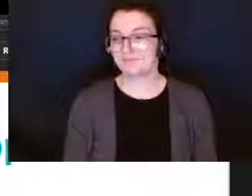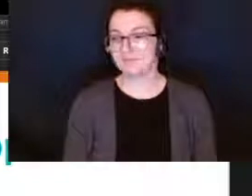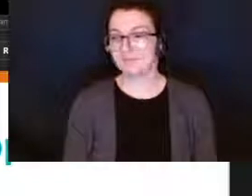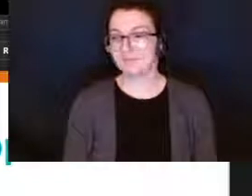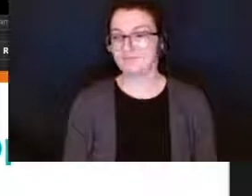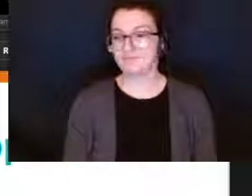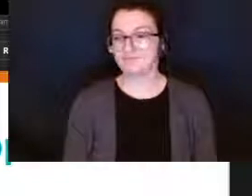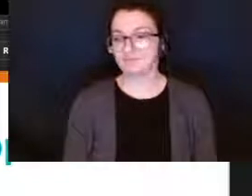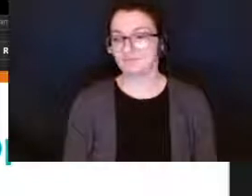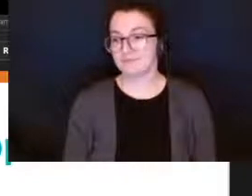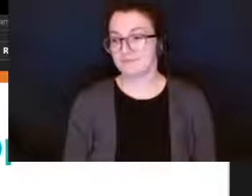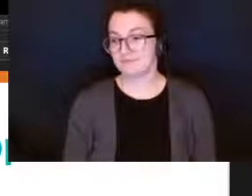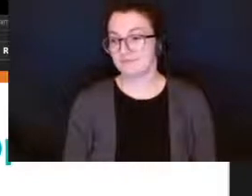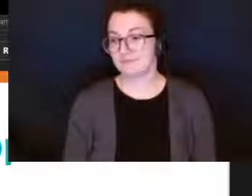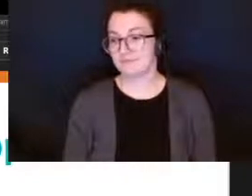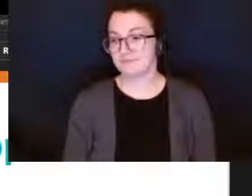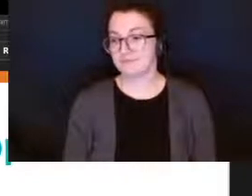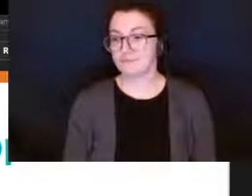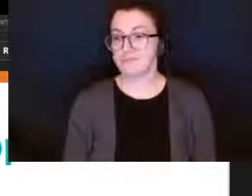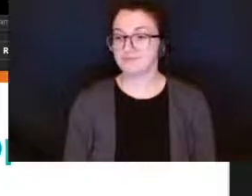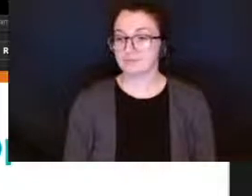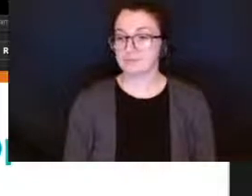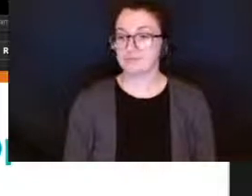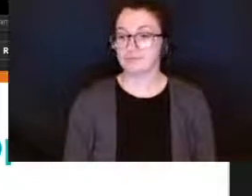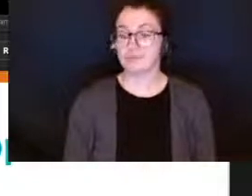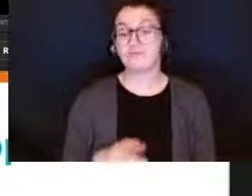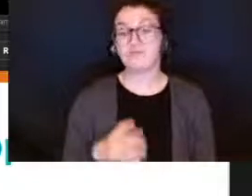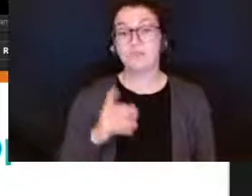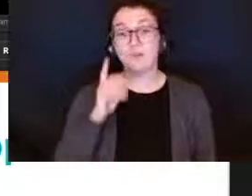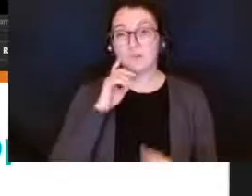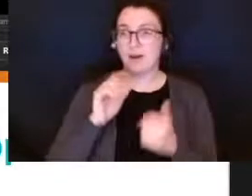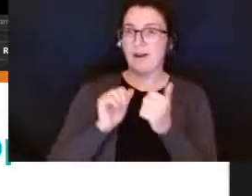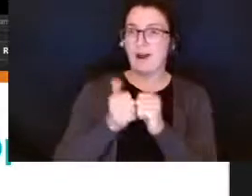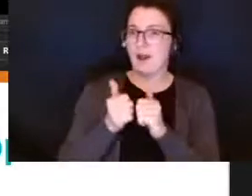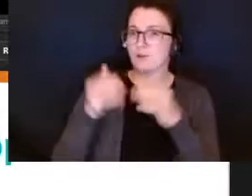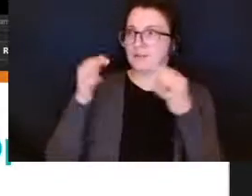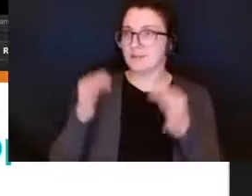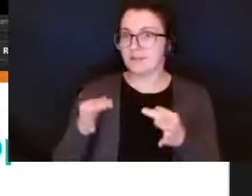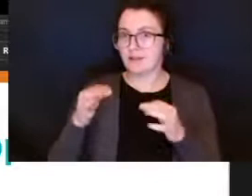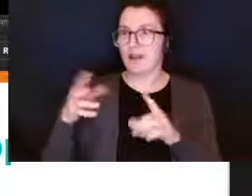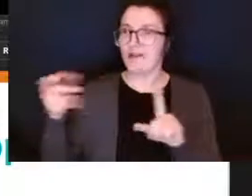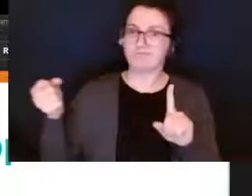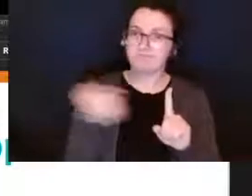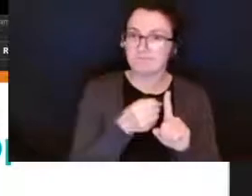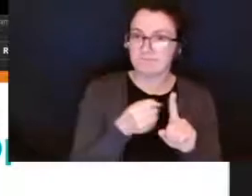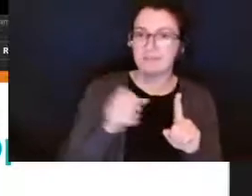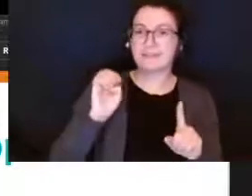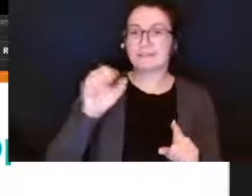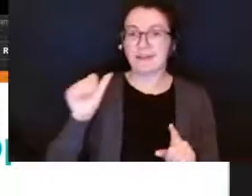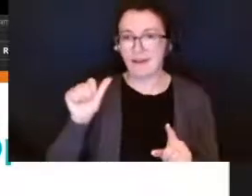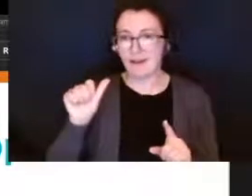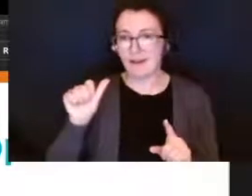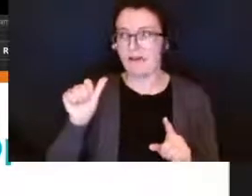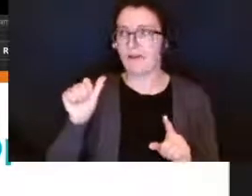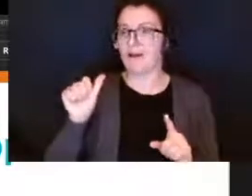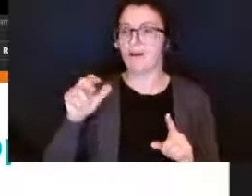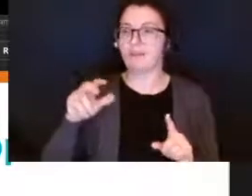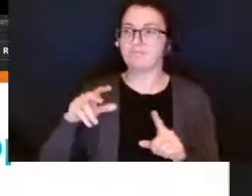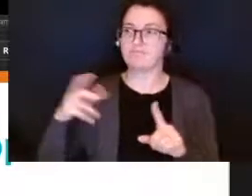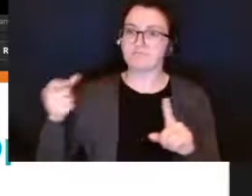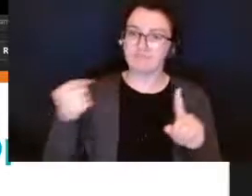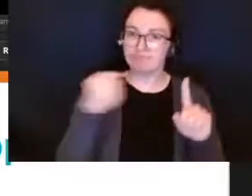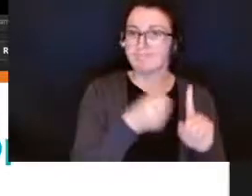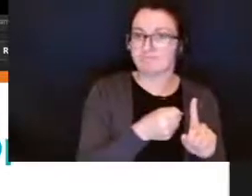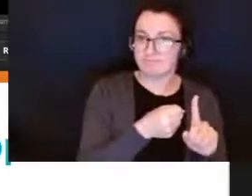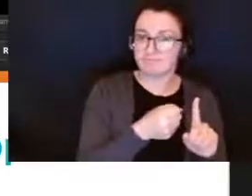so in addition to the process we have for allocating educational assistance support as i described in the previous slide our philosophy